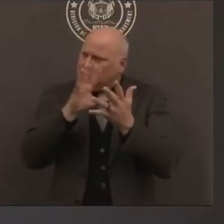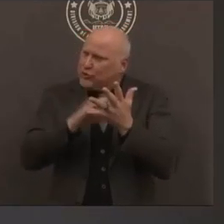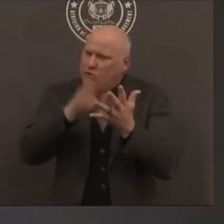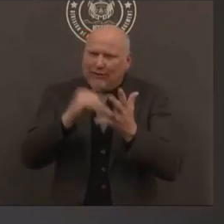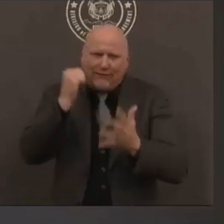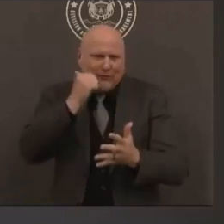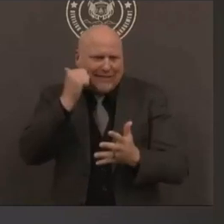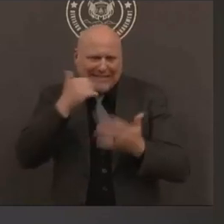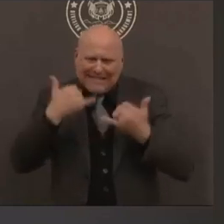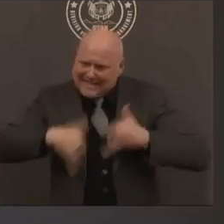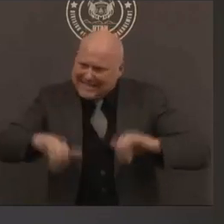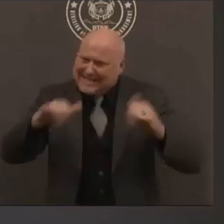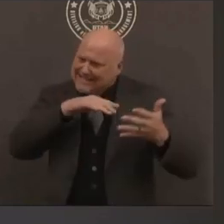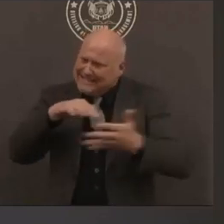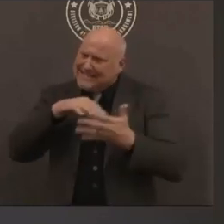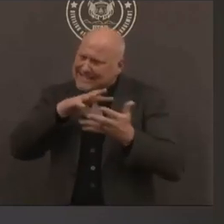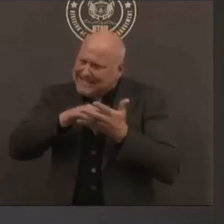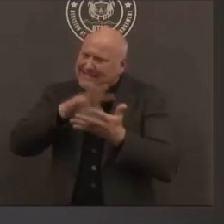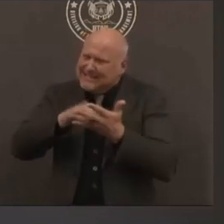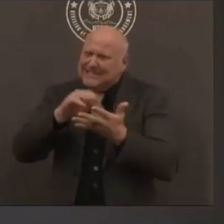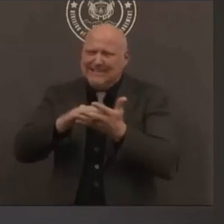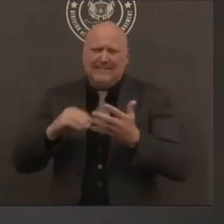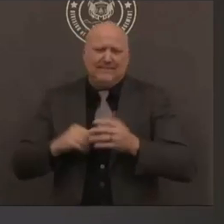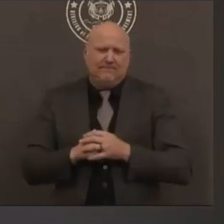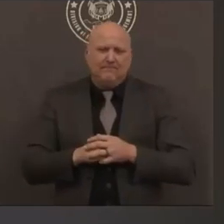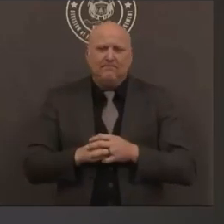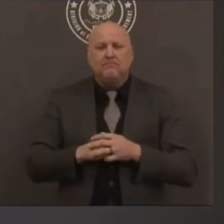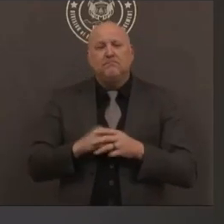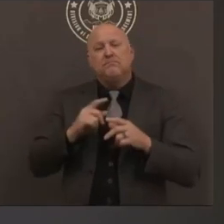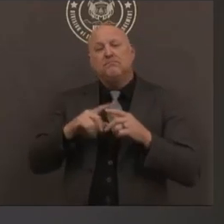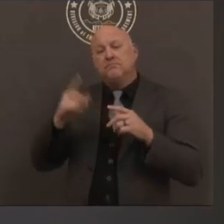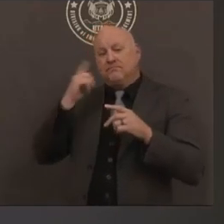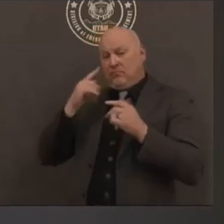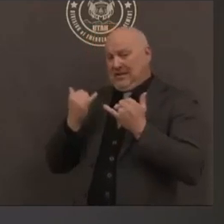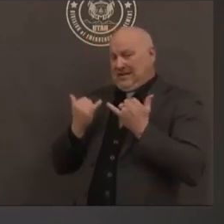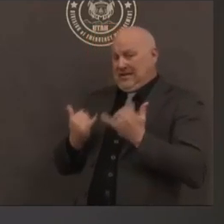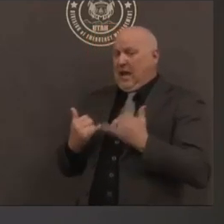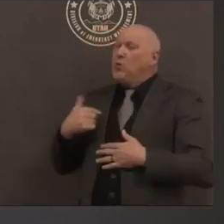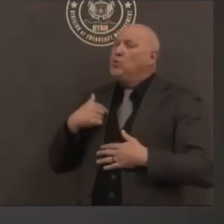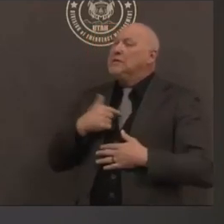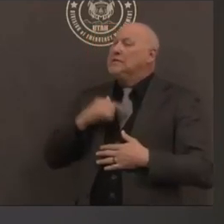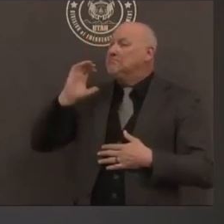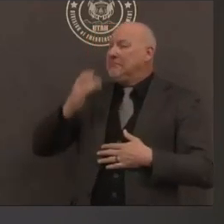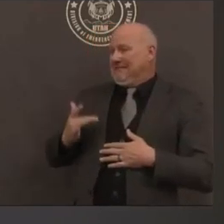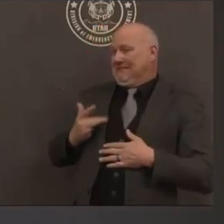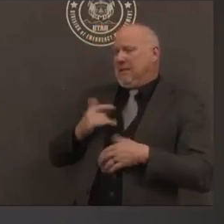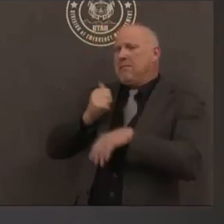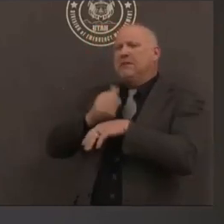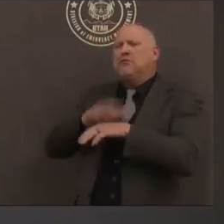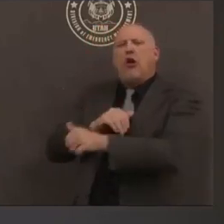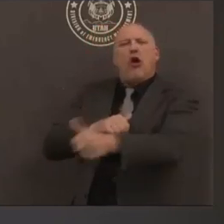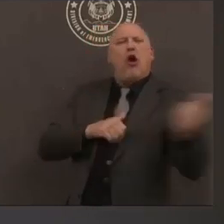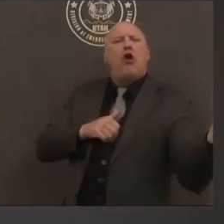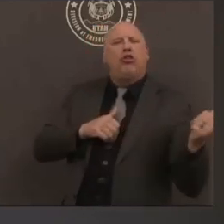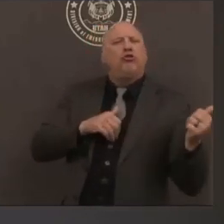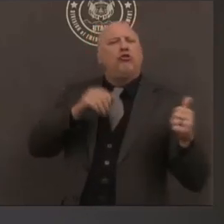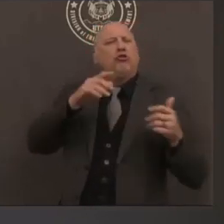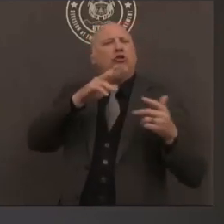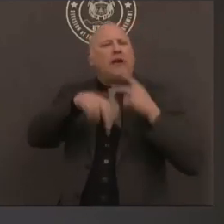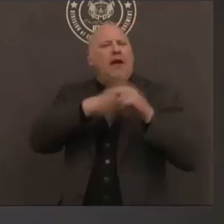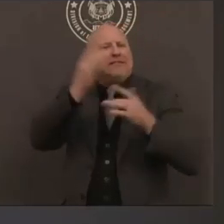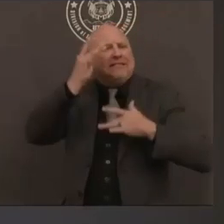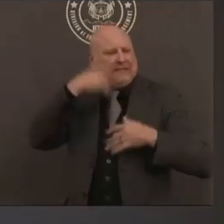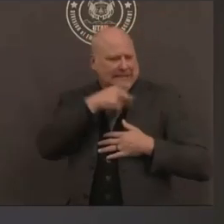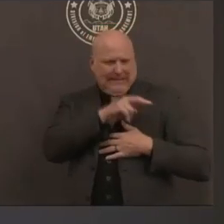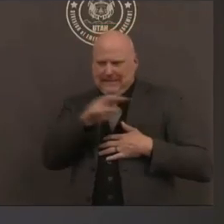able to target that time frame more specifically but right now based on other coronaviruses what we know is that at the beginning